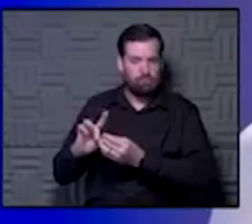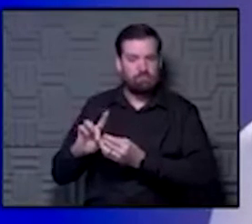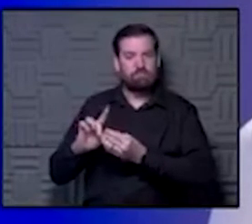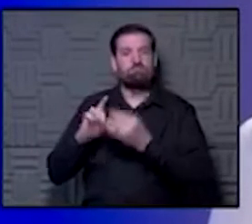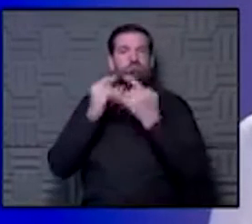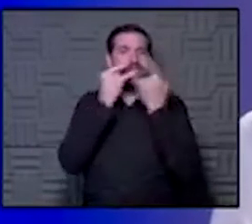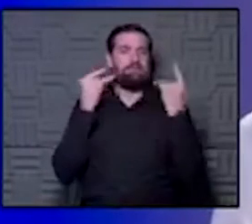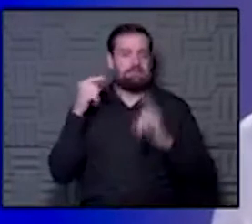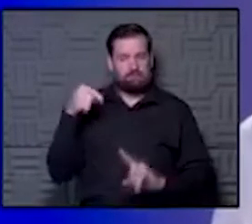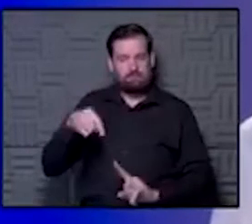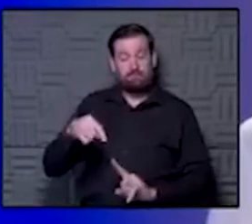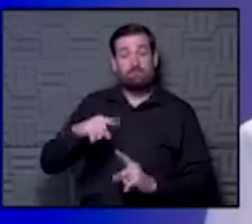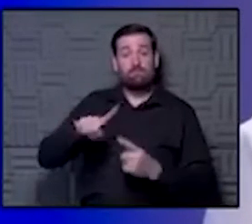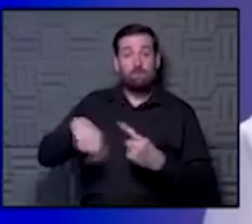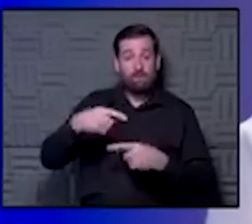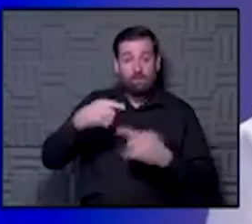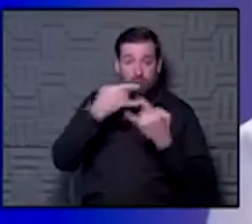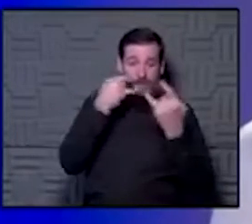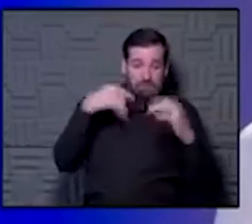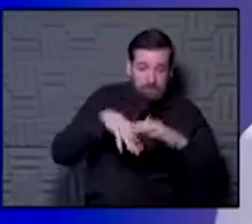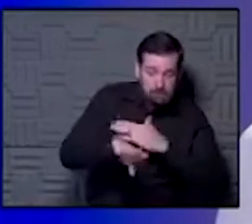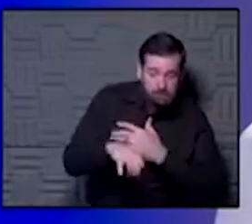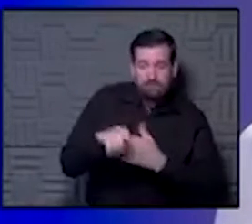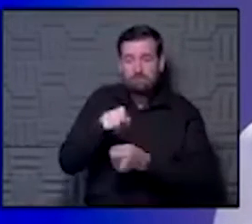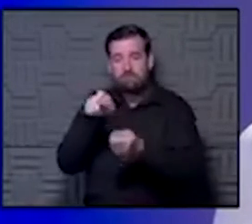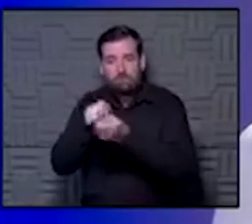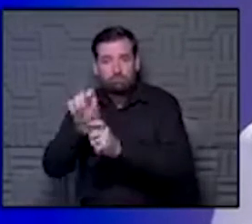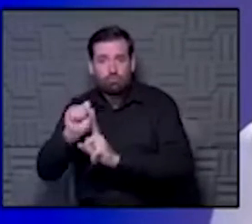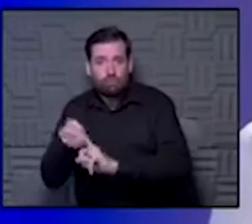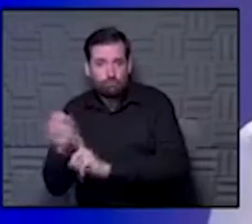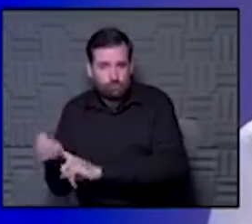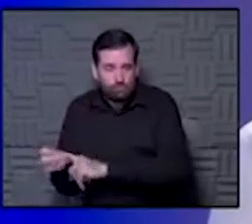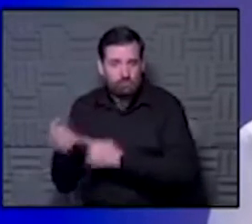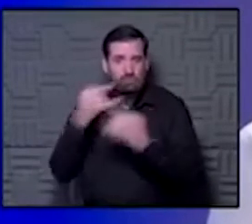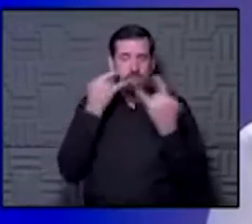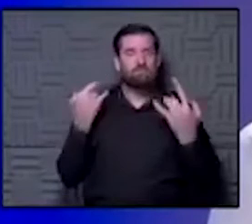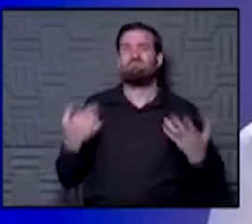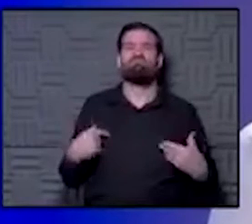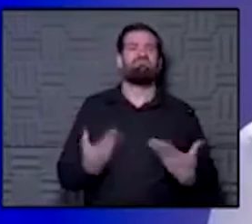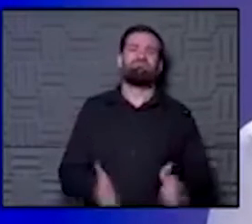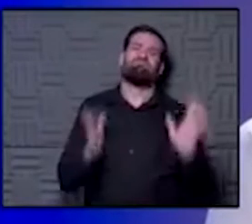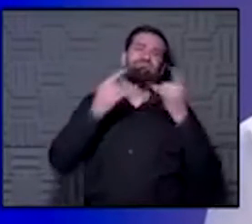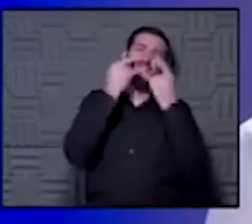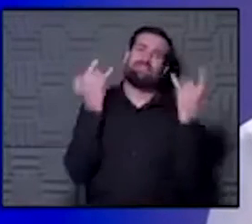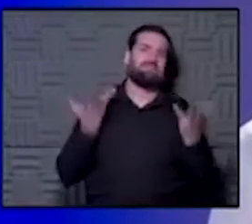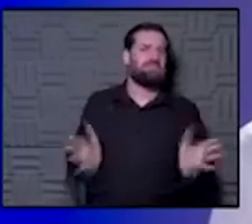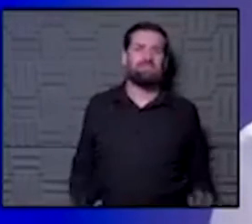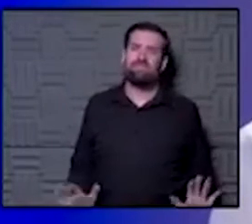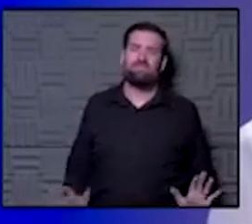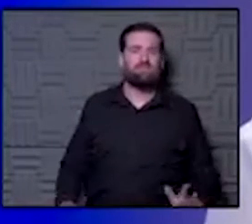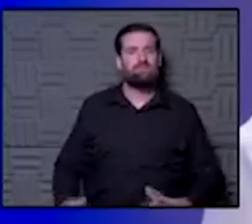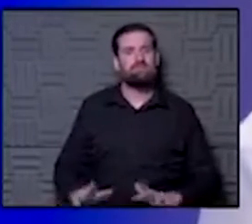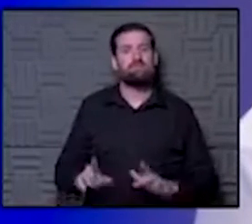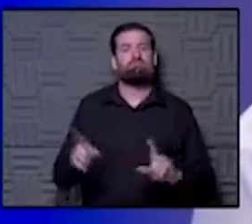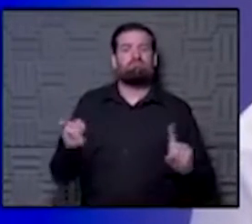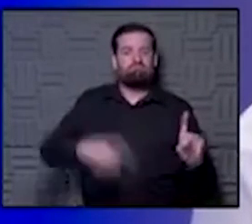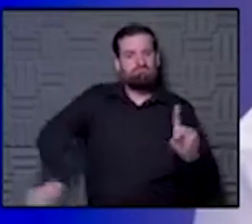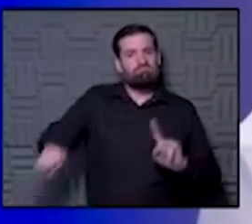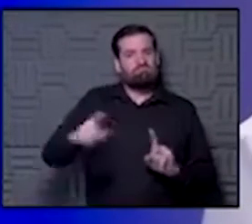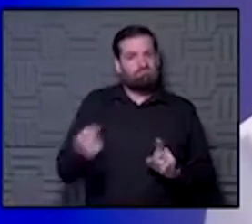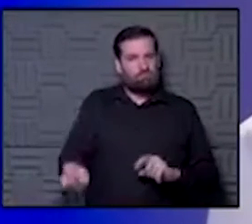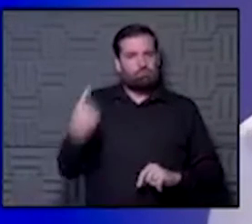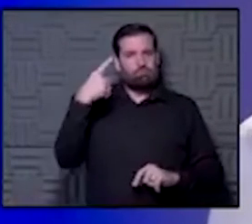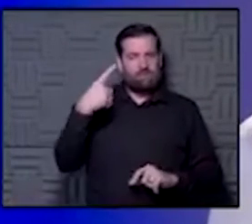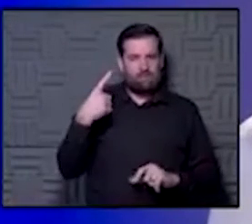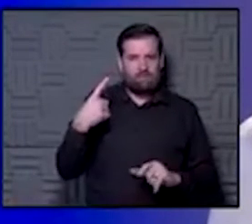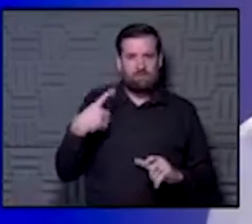masking. Mask when you go in, mask when you're in these certain situations. What she said was just have a mask on. And so I think it's really important for the public to understand